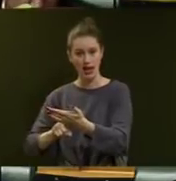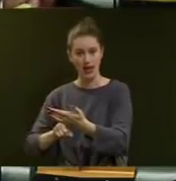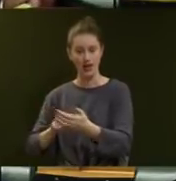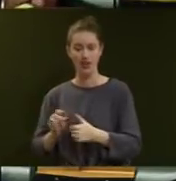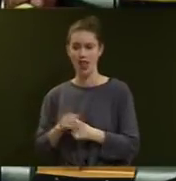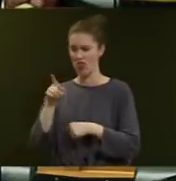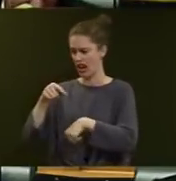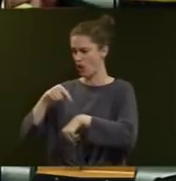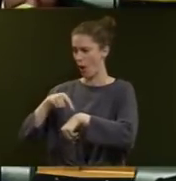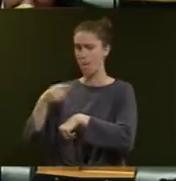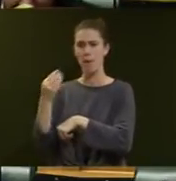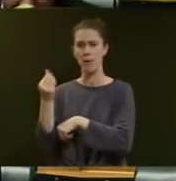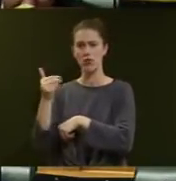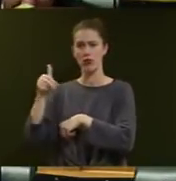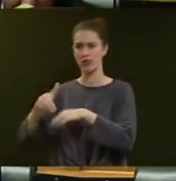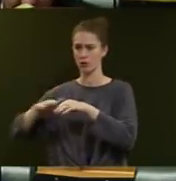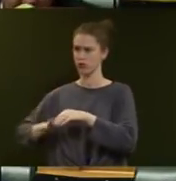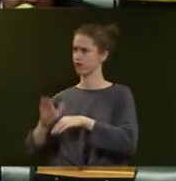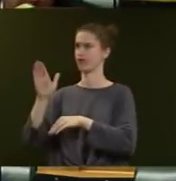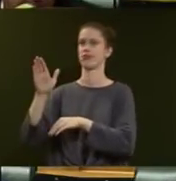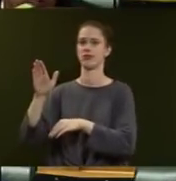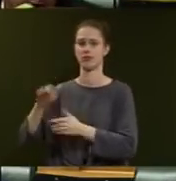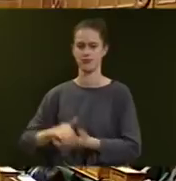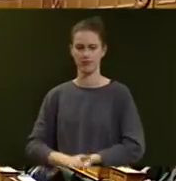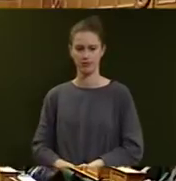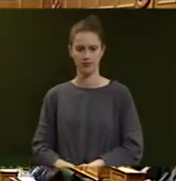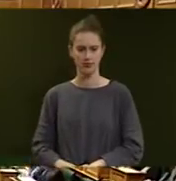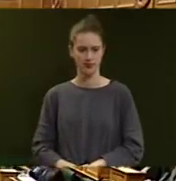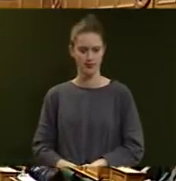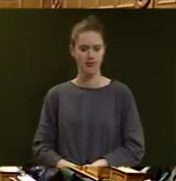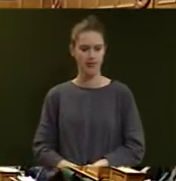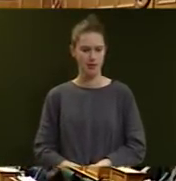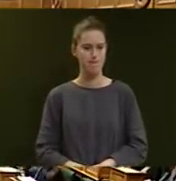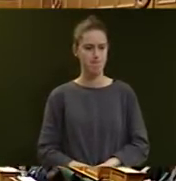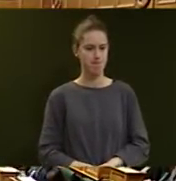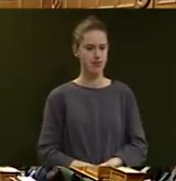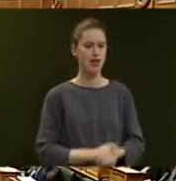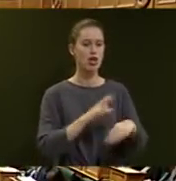a time when petrol prices were going through the roof. Dr Deborah Russell.